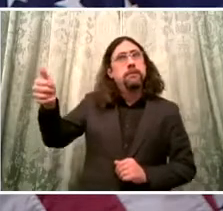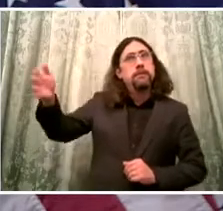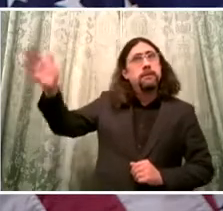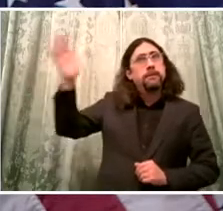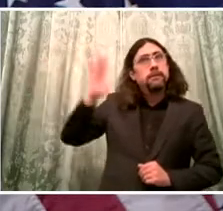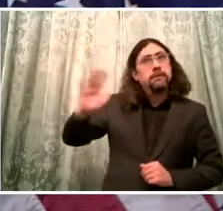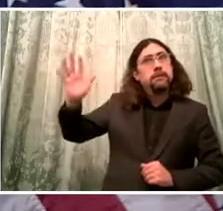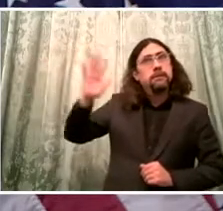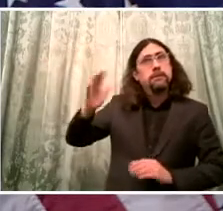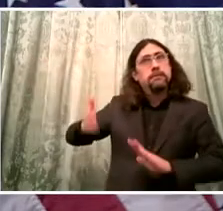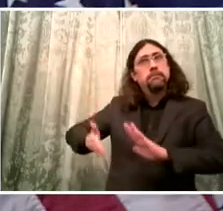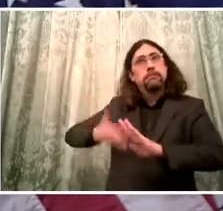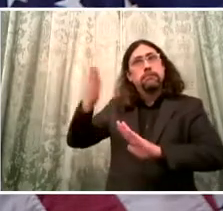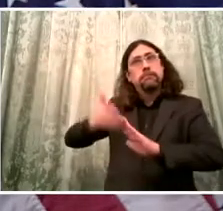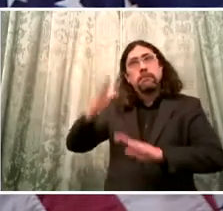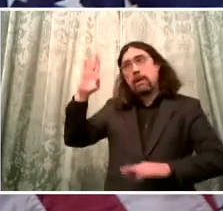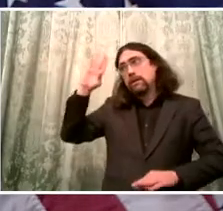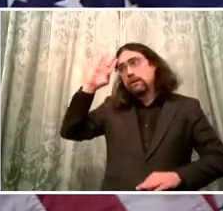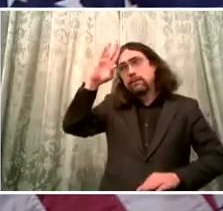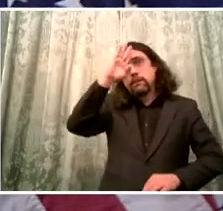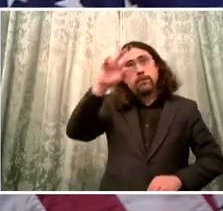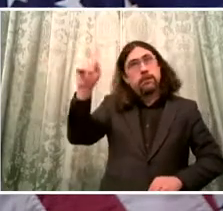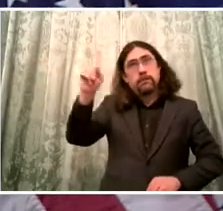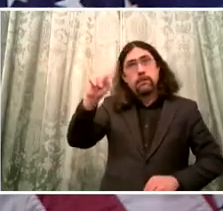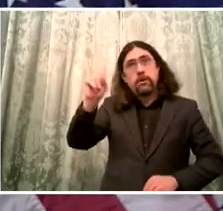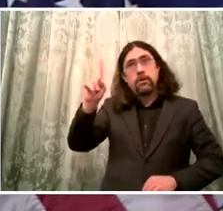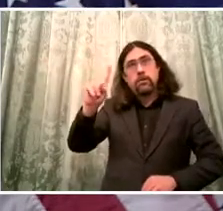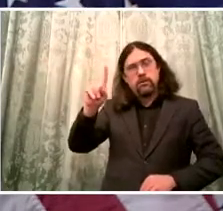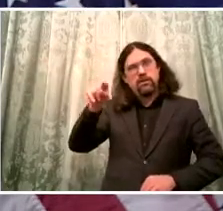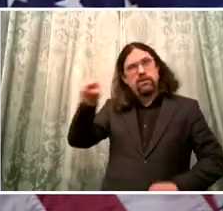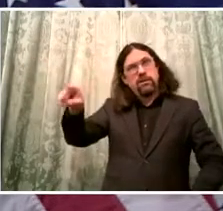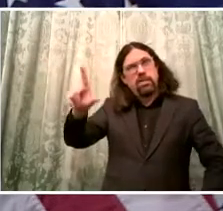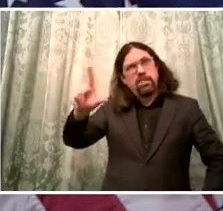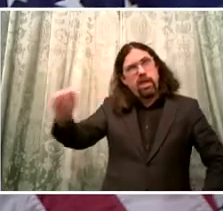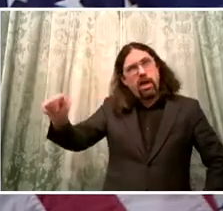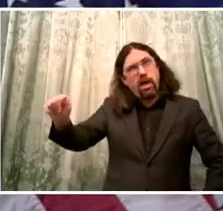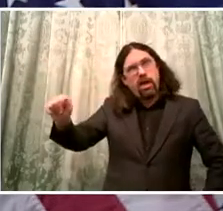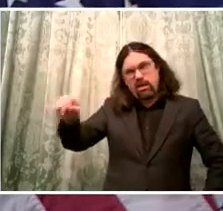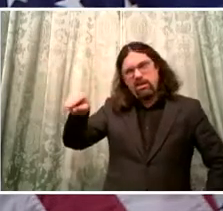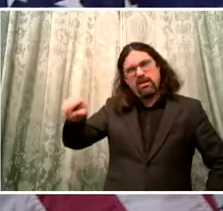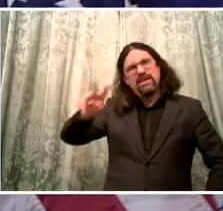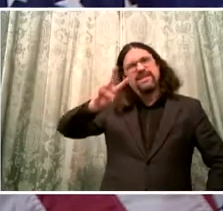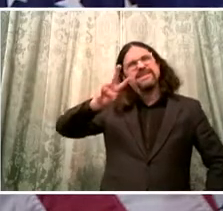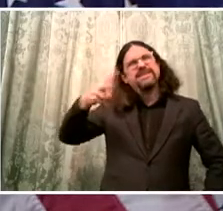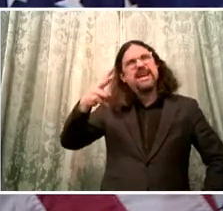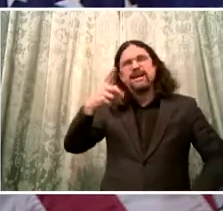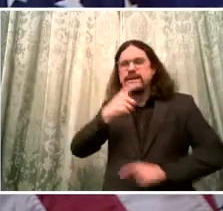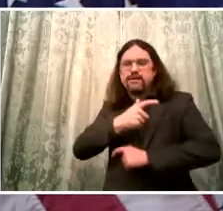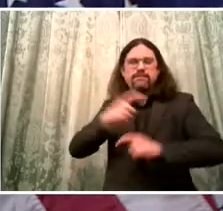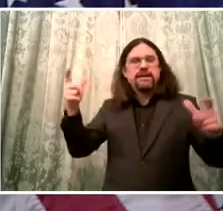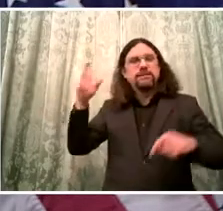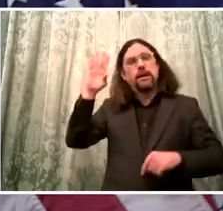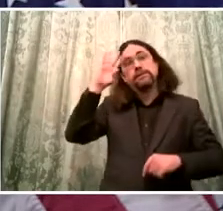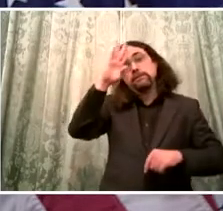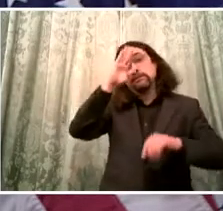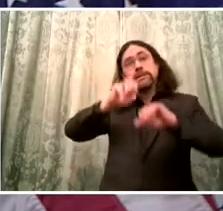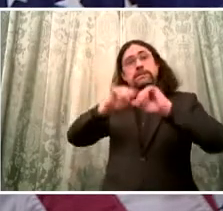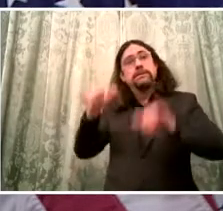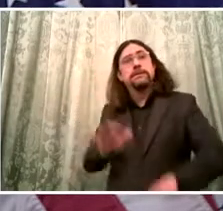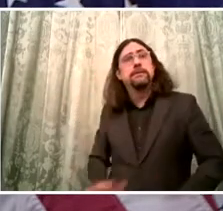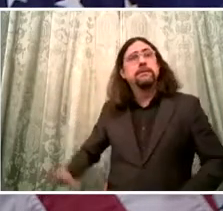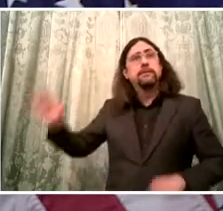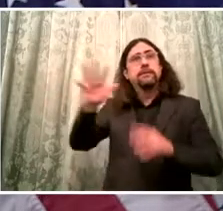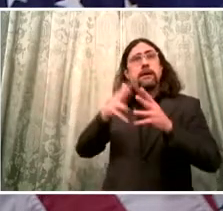in the country, and in both places created tremendous progress and reform. So when you have an inspired operational leader, you know,